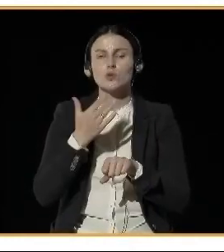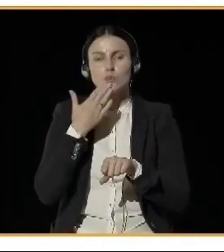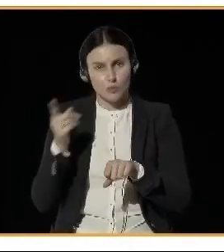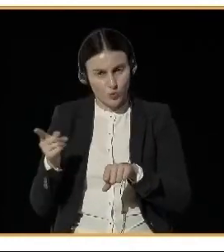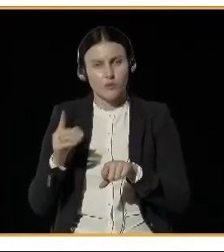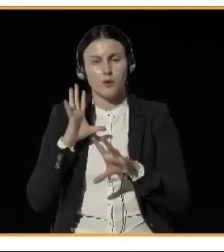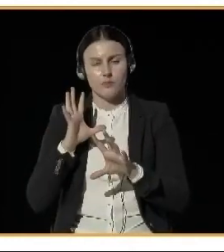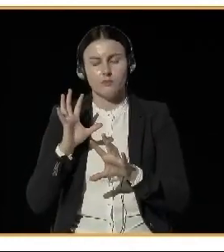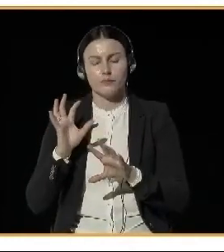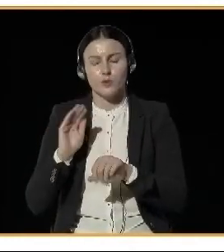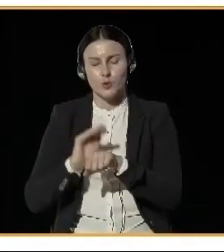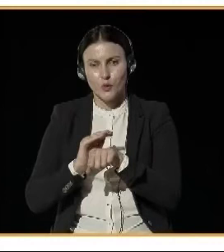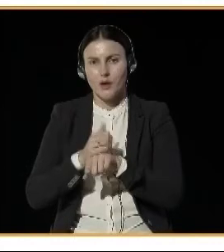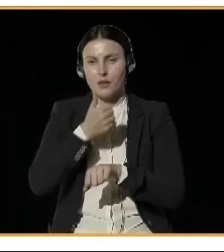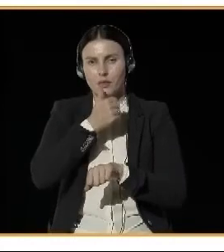experience.